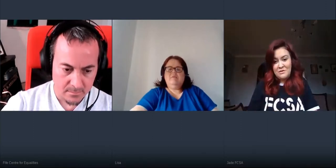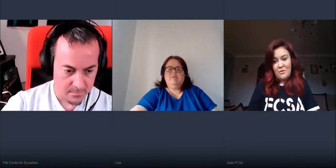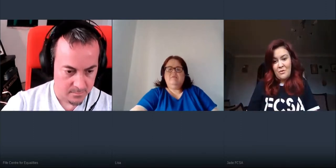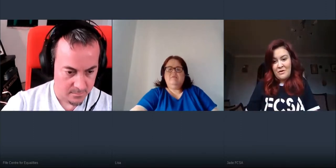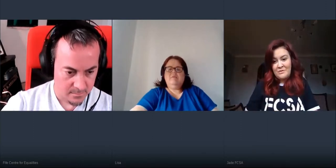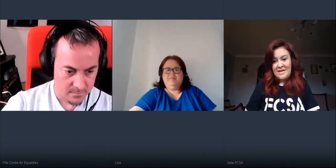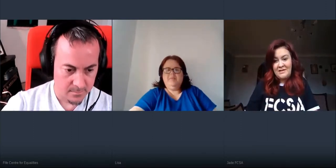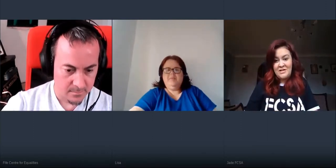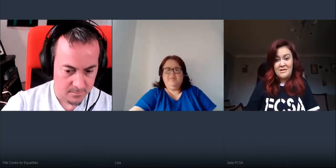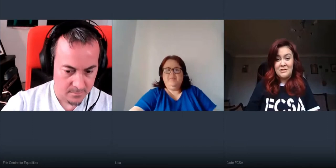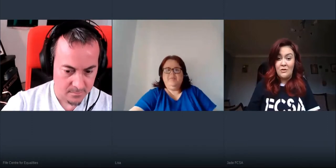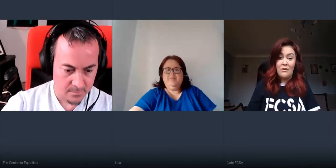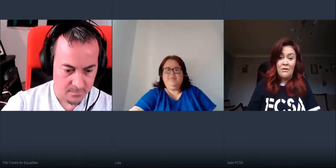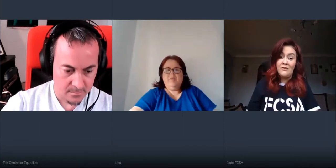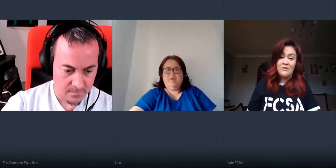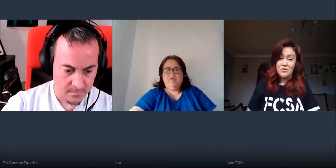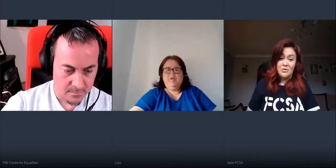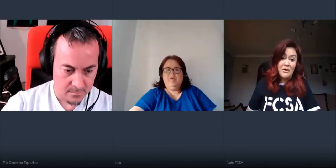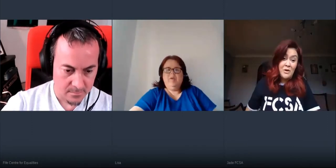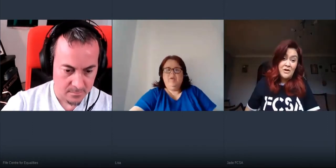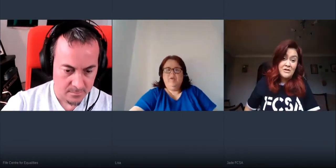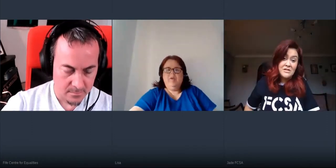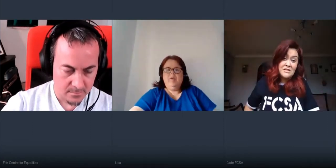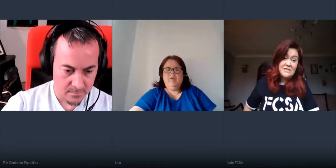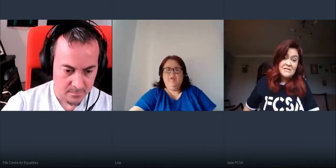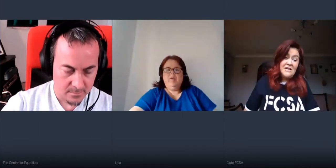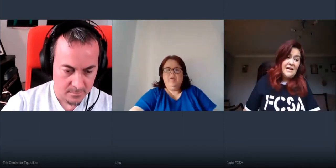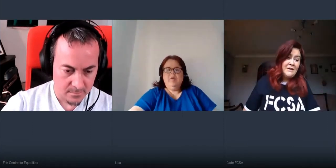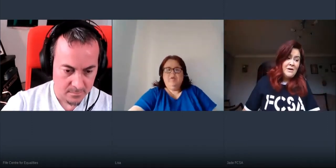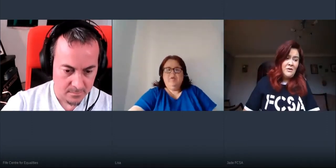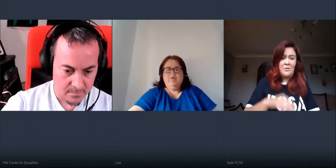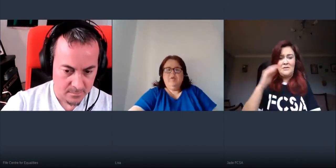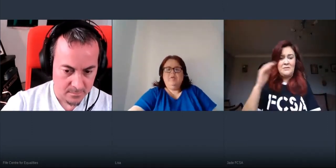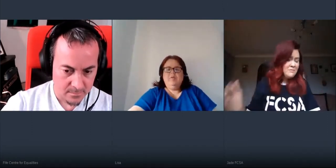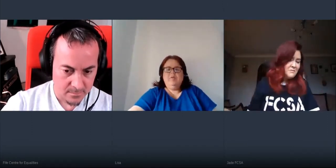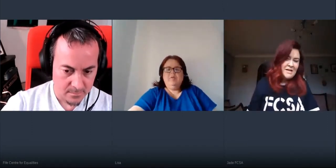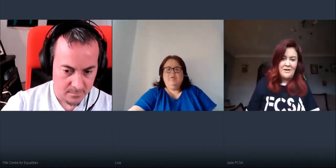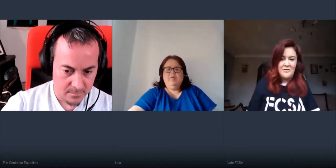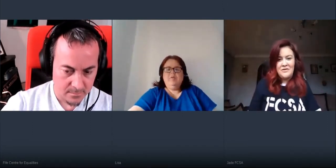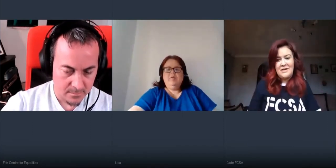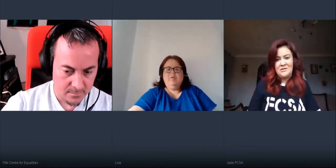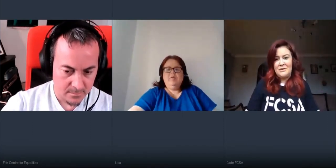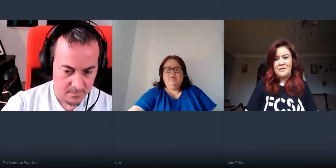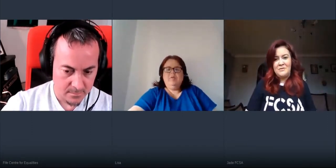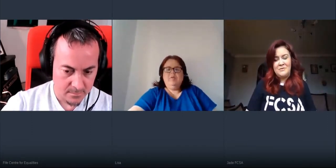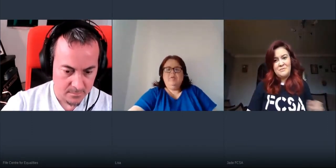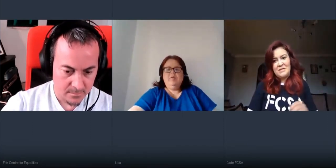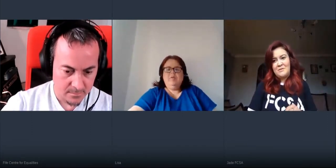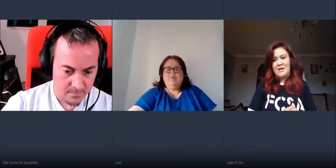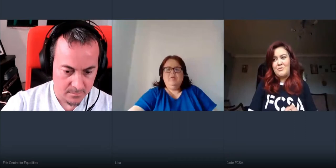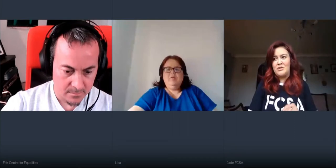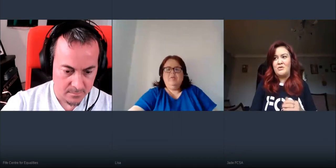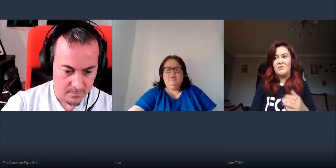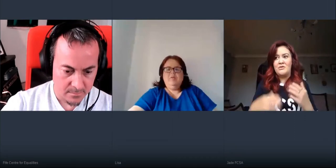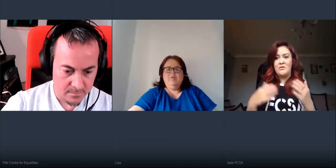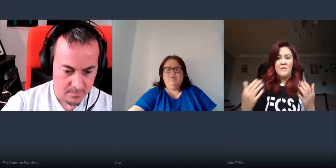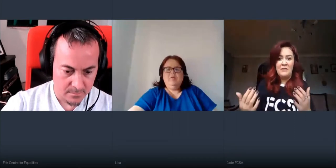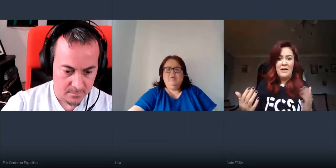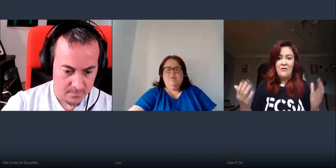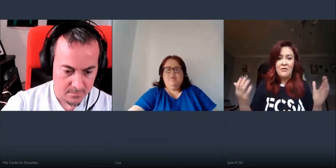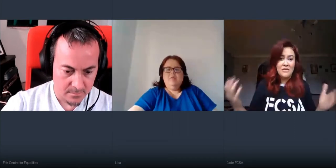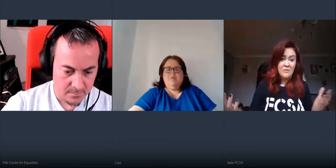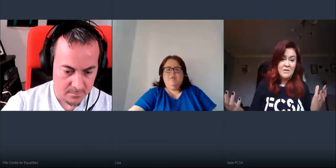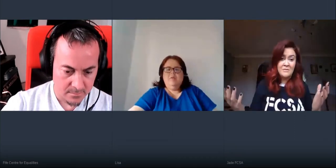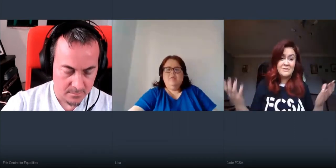that was all going out to nhs and local health and social care workers and along with many other things so we did a big push on sort of mental